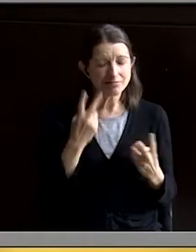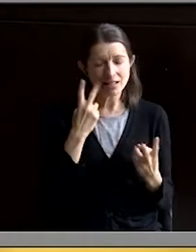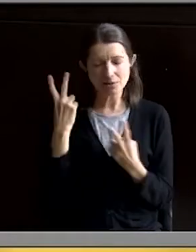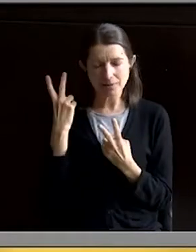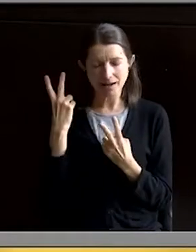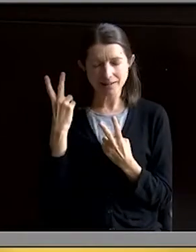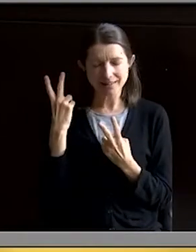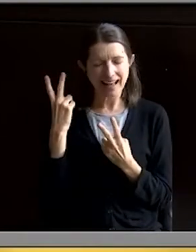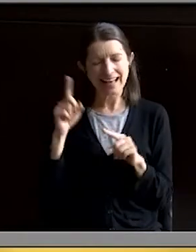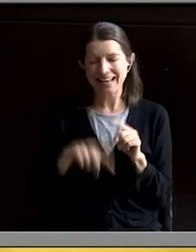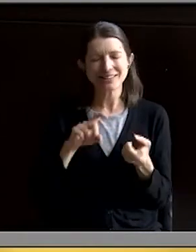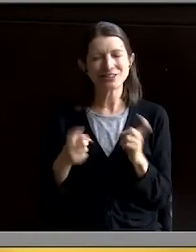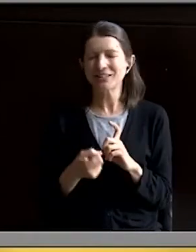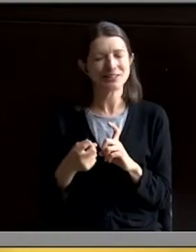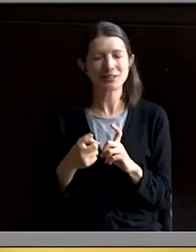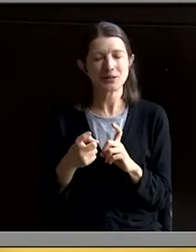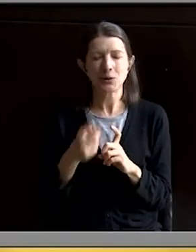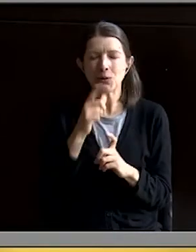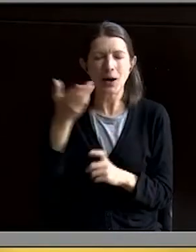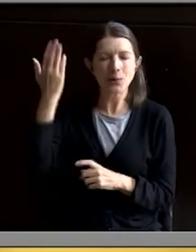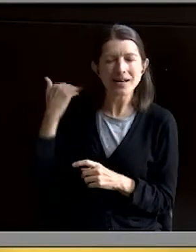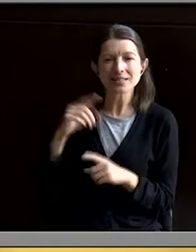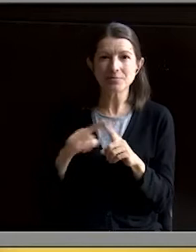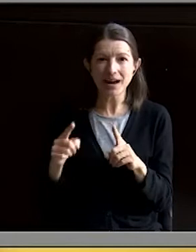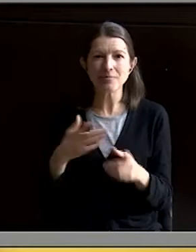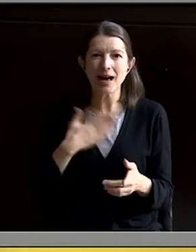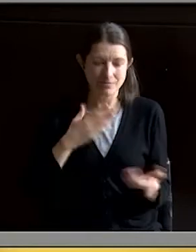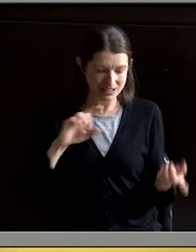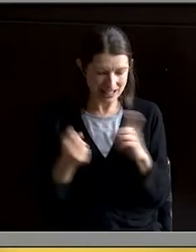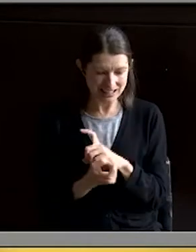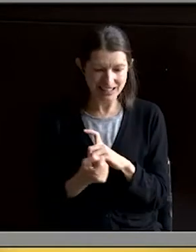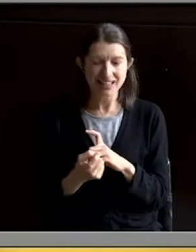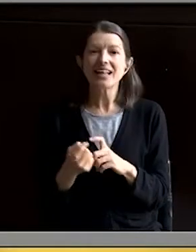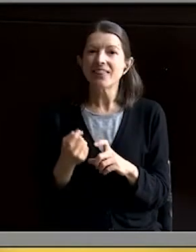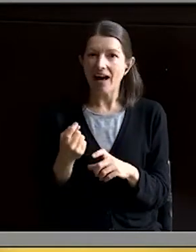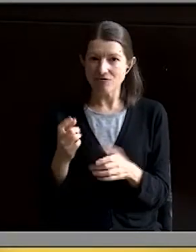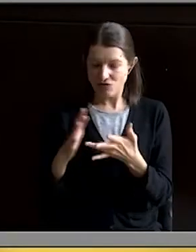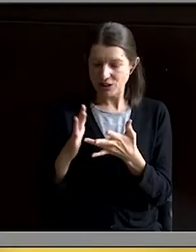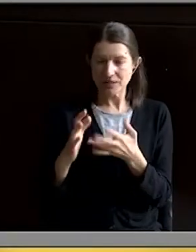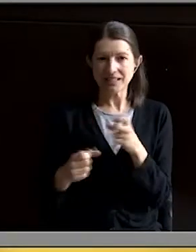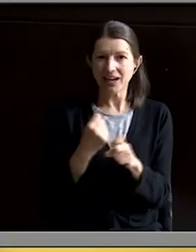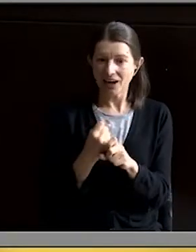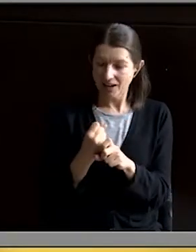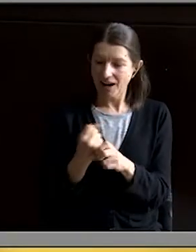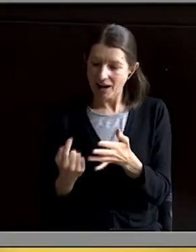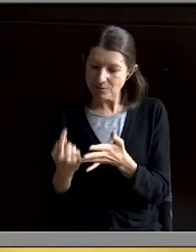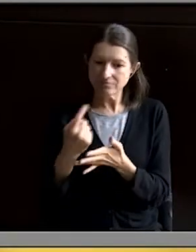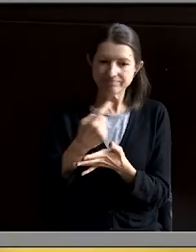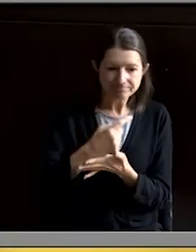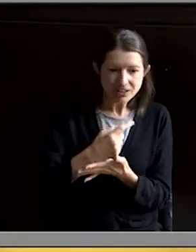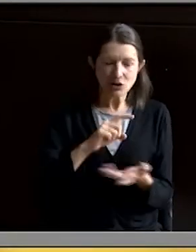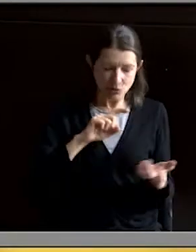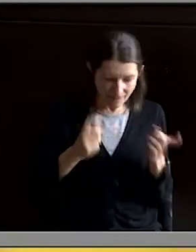And I can't change the past. But after since freshman year, when I stepped foot on this campus, I've been on a journey to reinvent myself